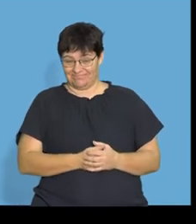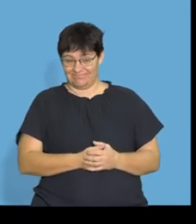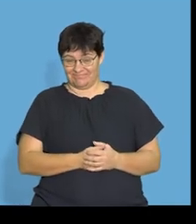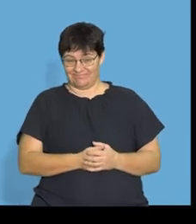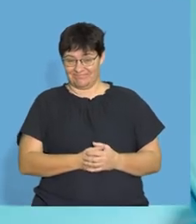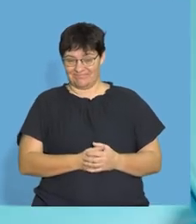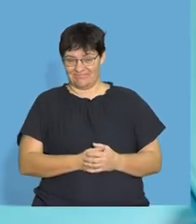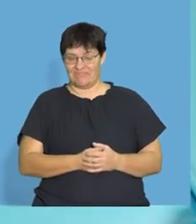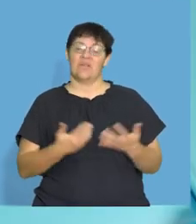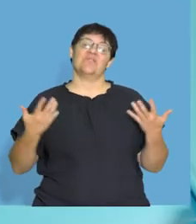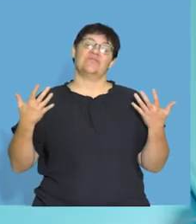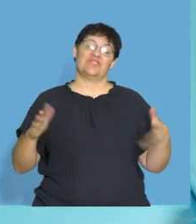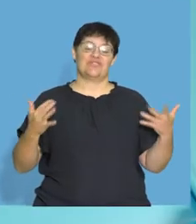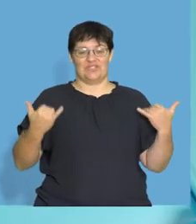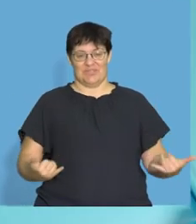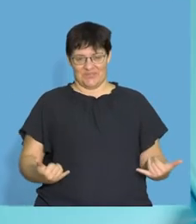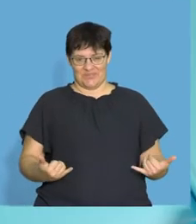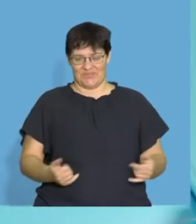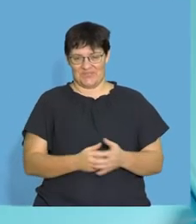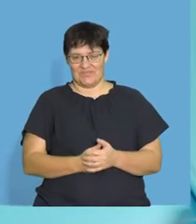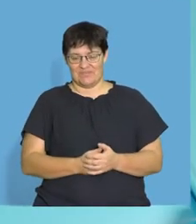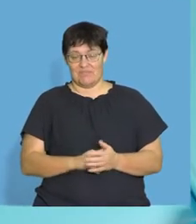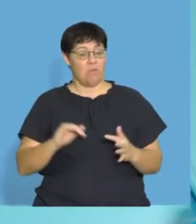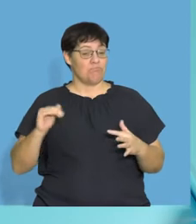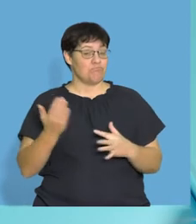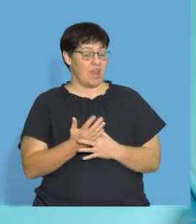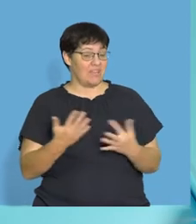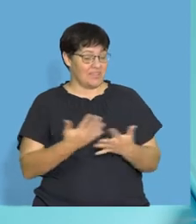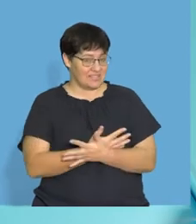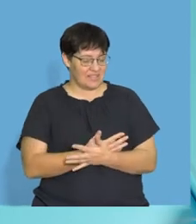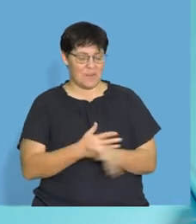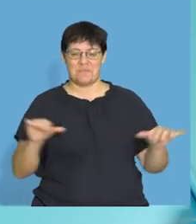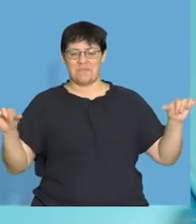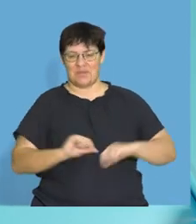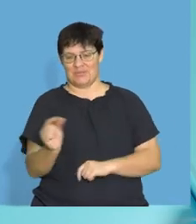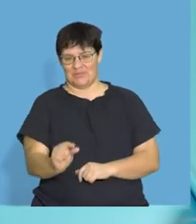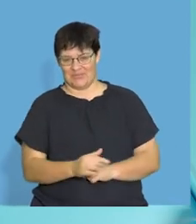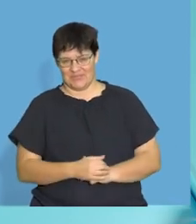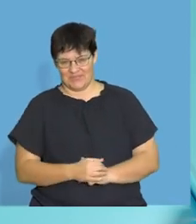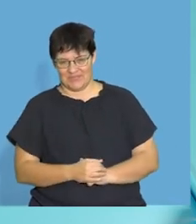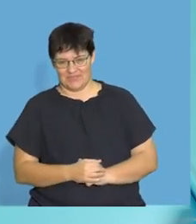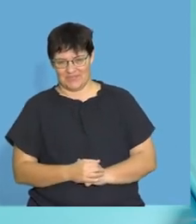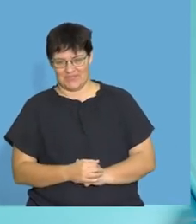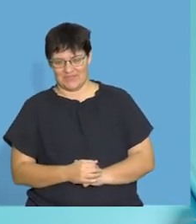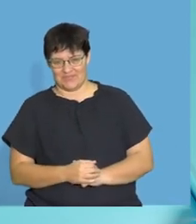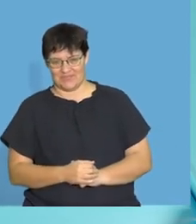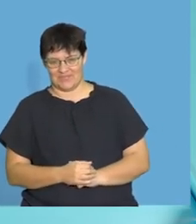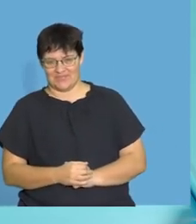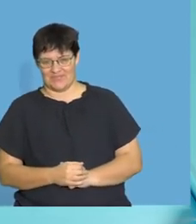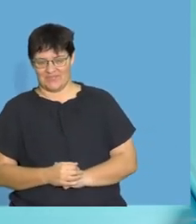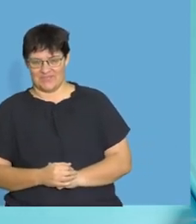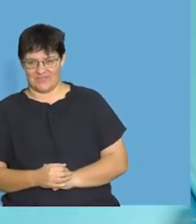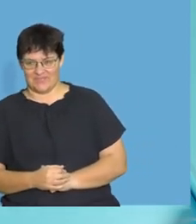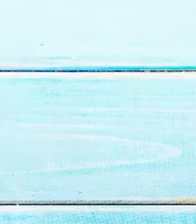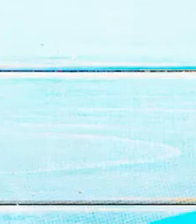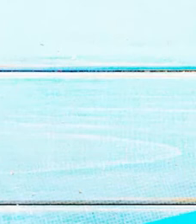spots on it? Okay, guys, that's all for this section. We're going to take a quick break and we'll be right back.